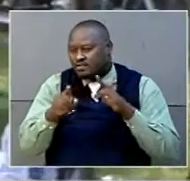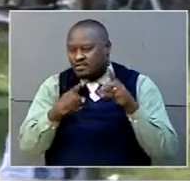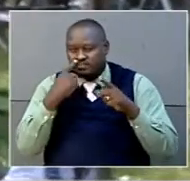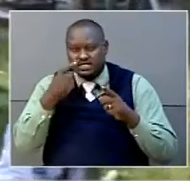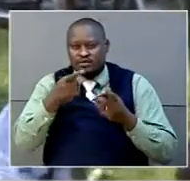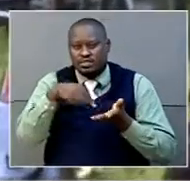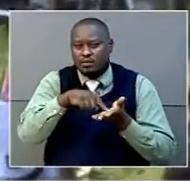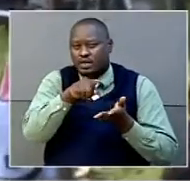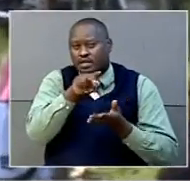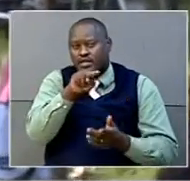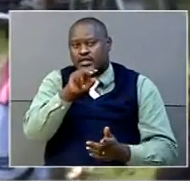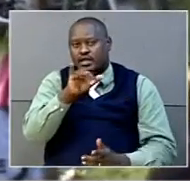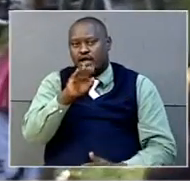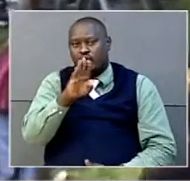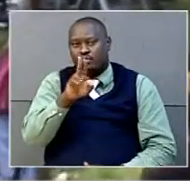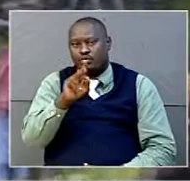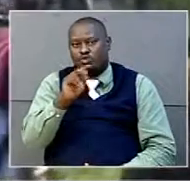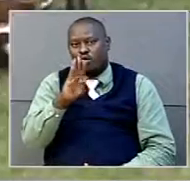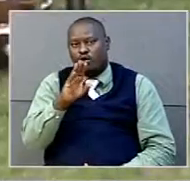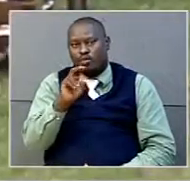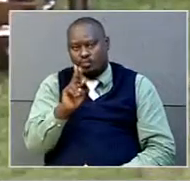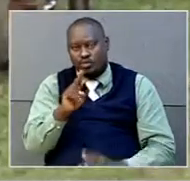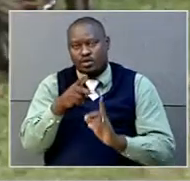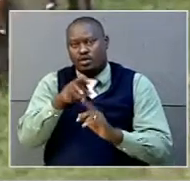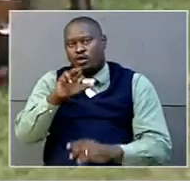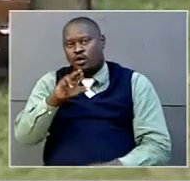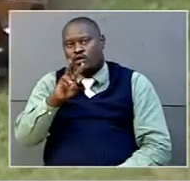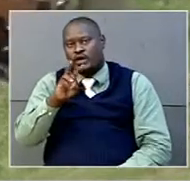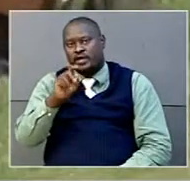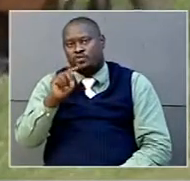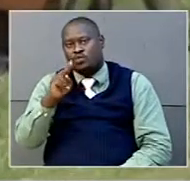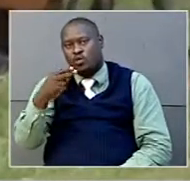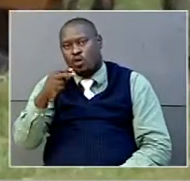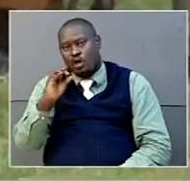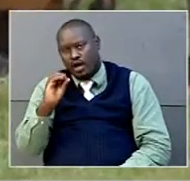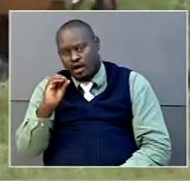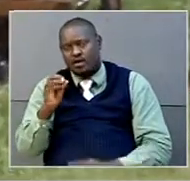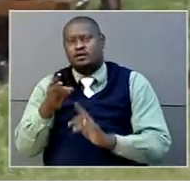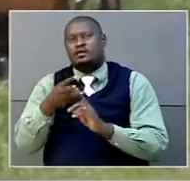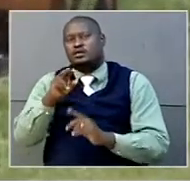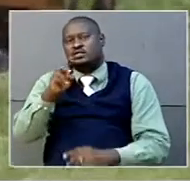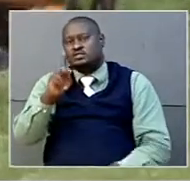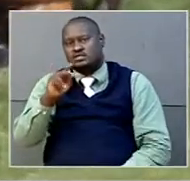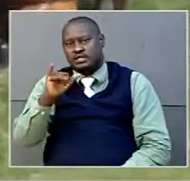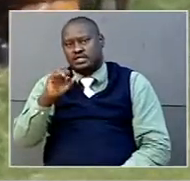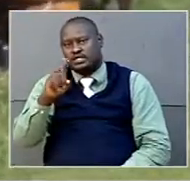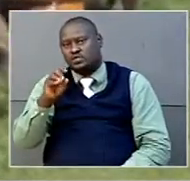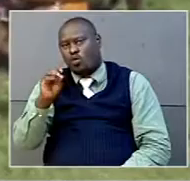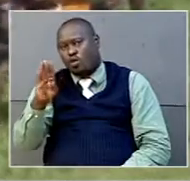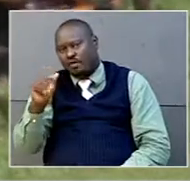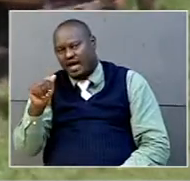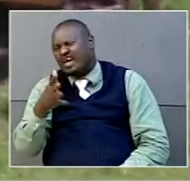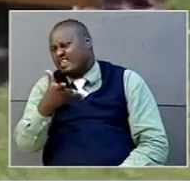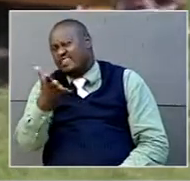including Nyabutuobo Primary School, Ruetuha Primary School, Keijova Primary School among others, confirming a peaceful